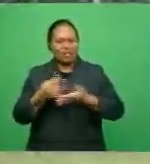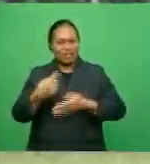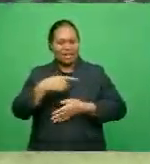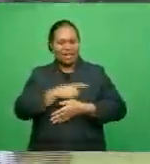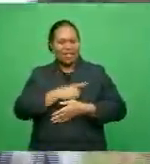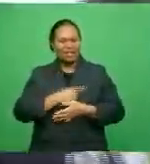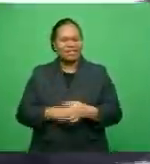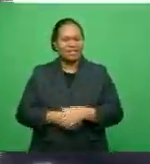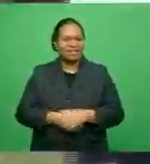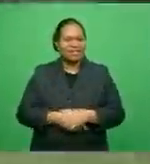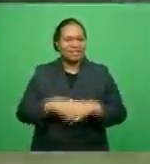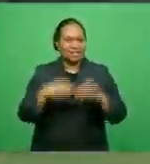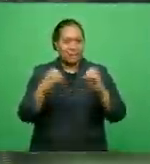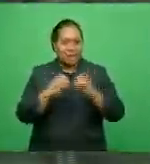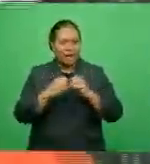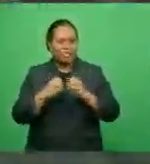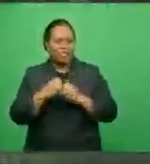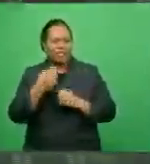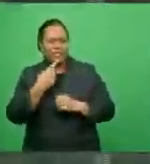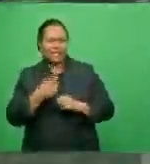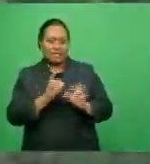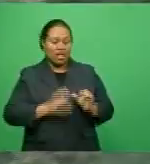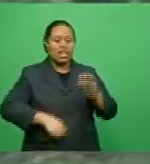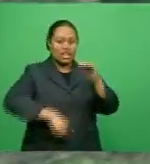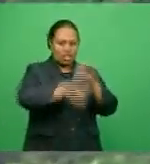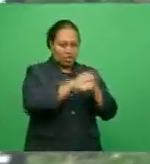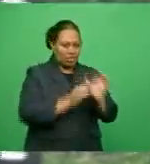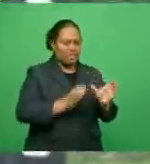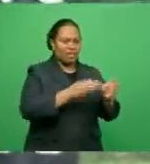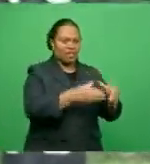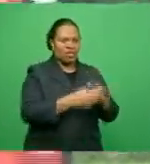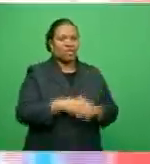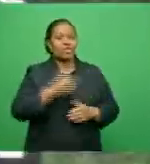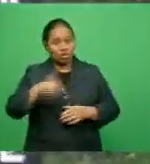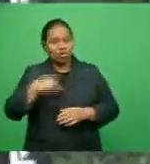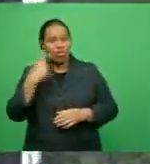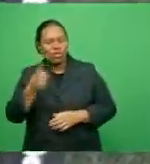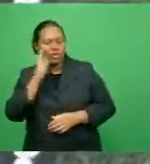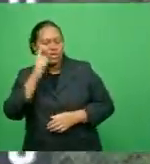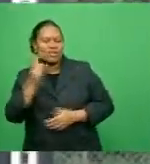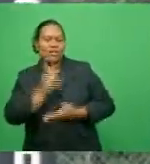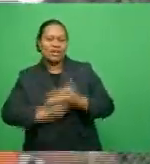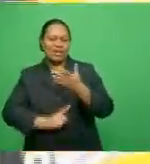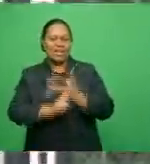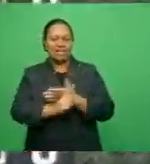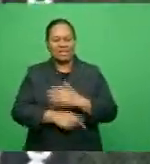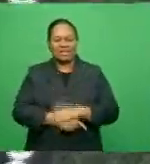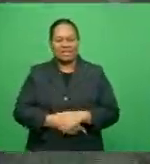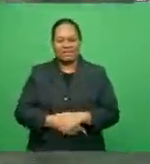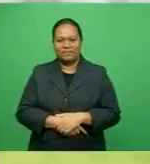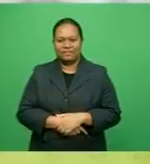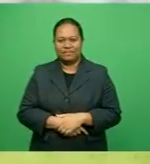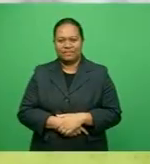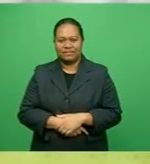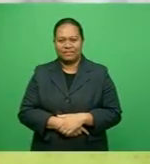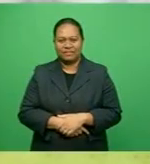The FDS Barbarians stopped the pool and will feature in the eliminations tomorrow. Akwila Dhamma FBC Sports.